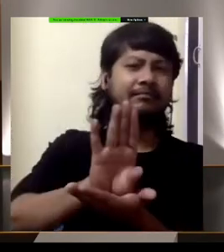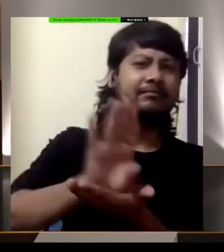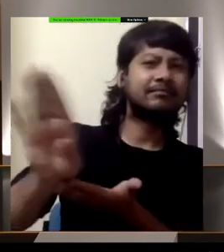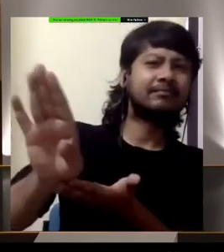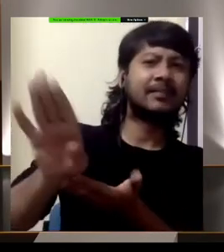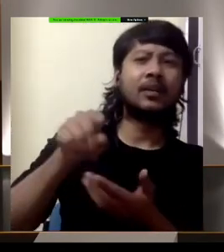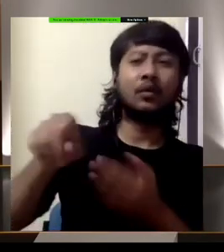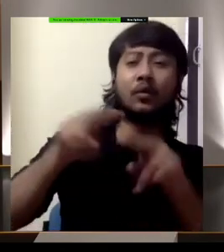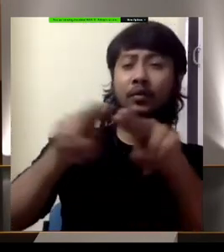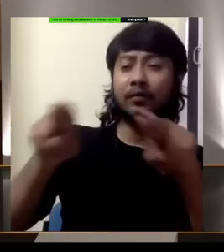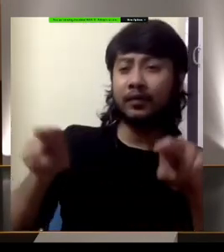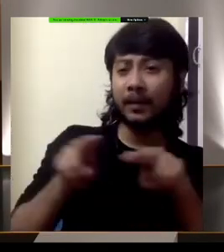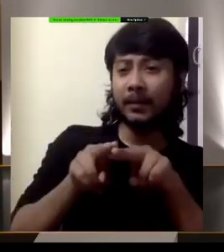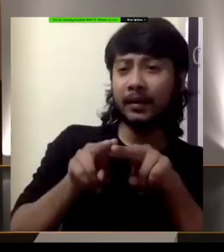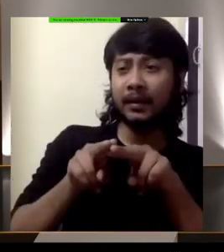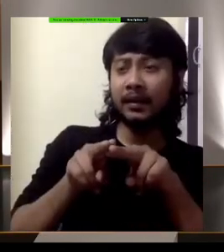from.